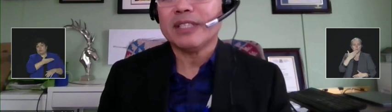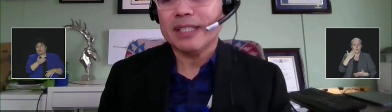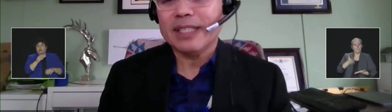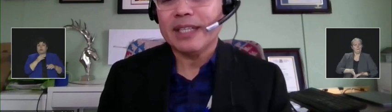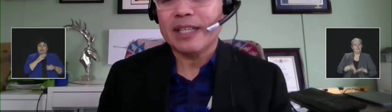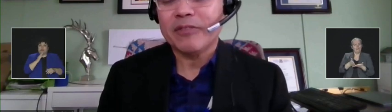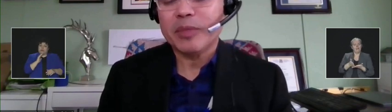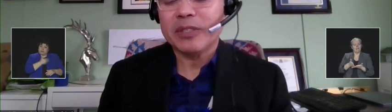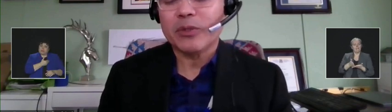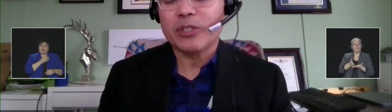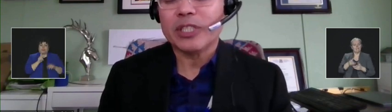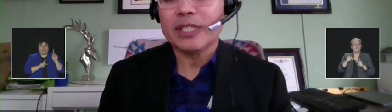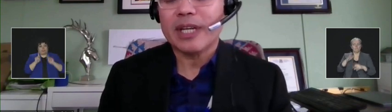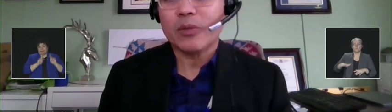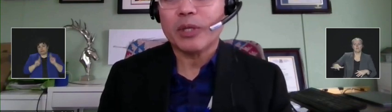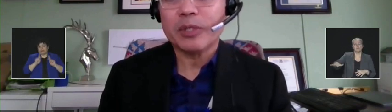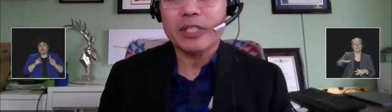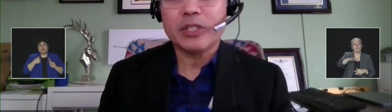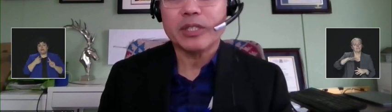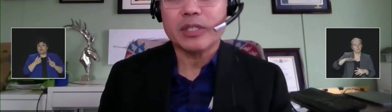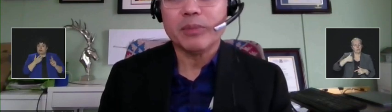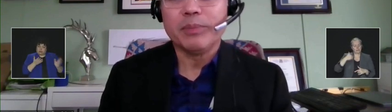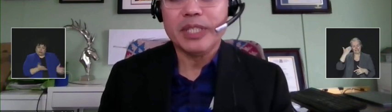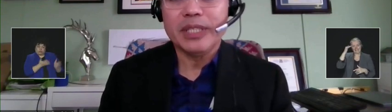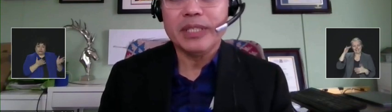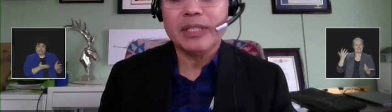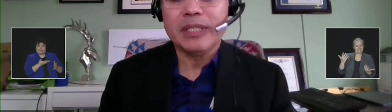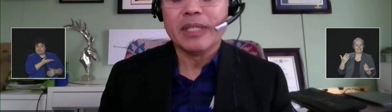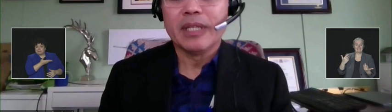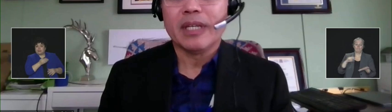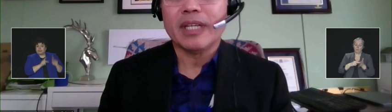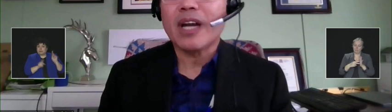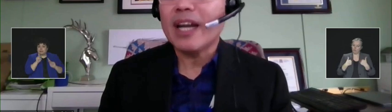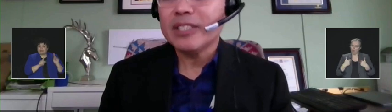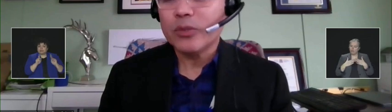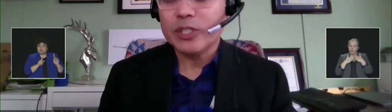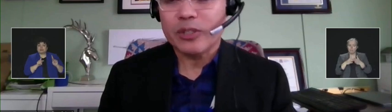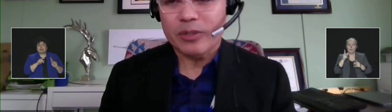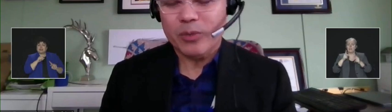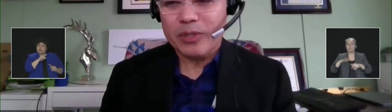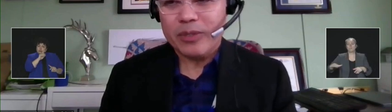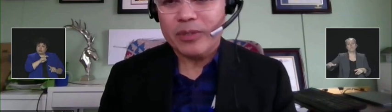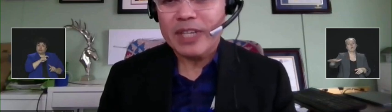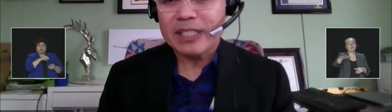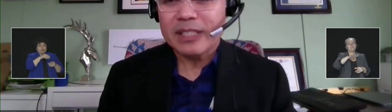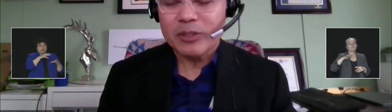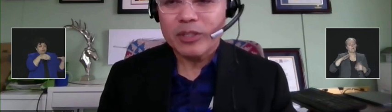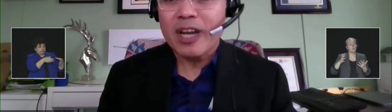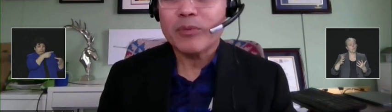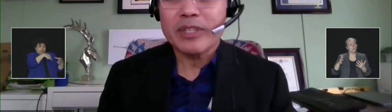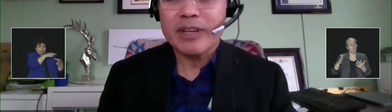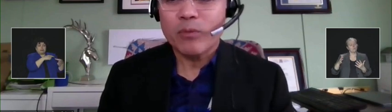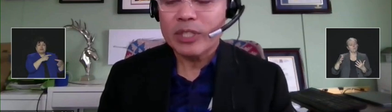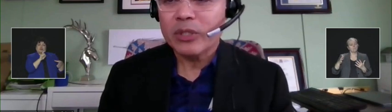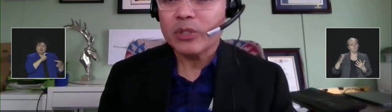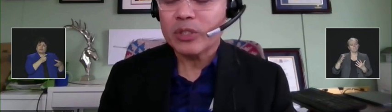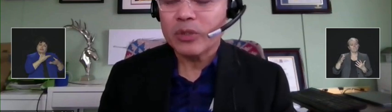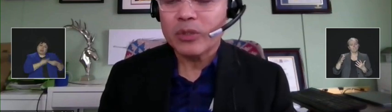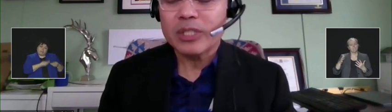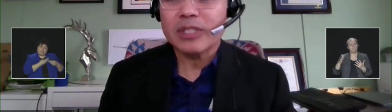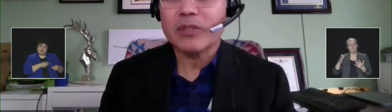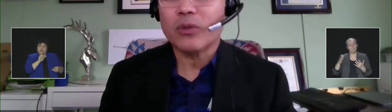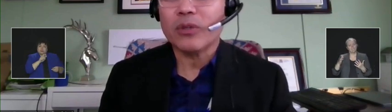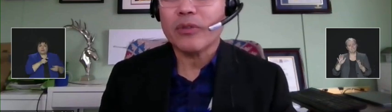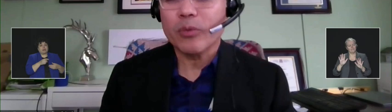And definitely I have been urging our populations to be kind to each other, whether they're vaccinated or not, whether they have one